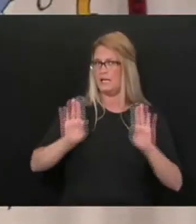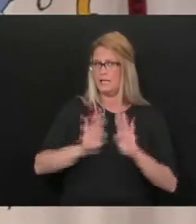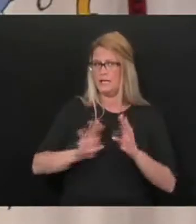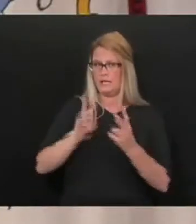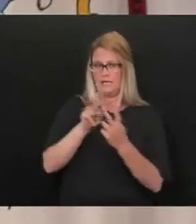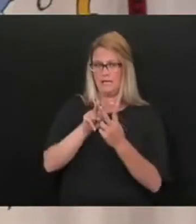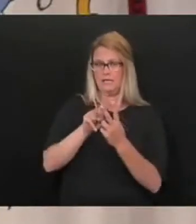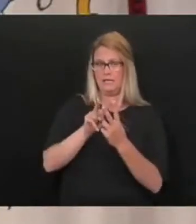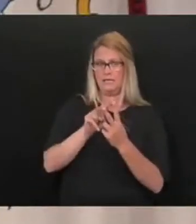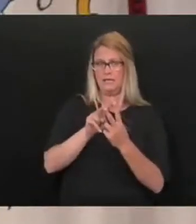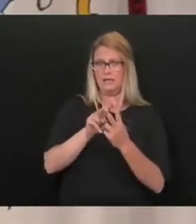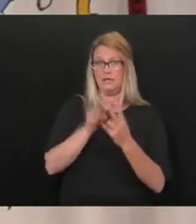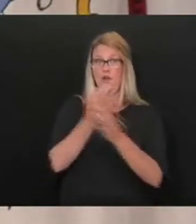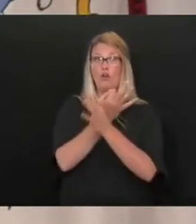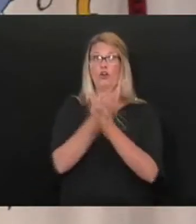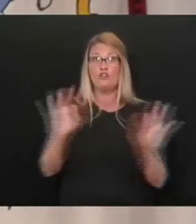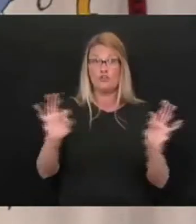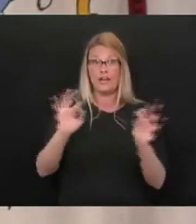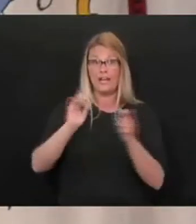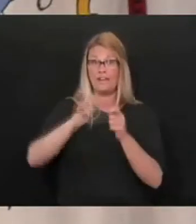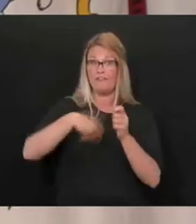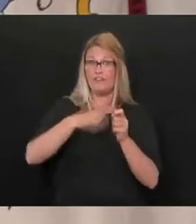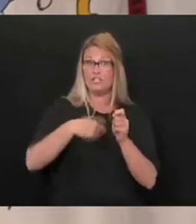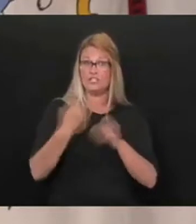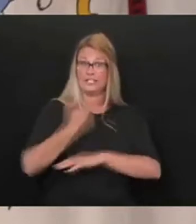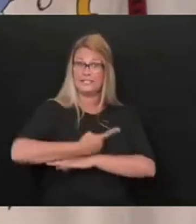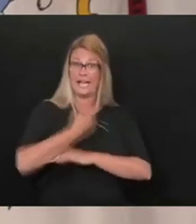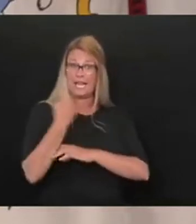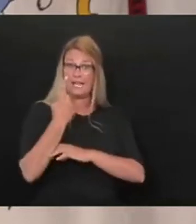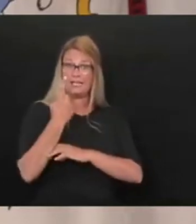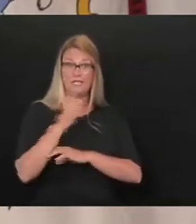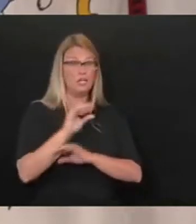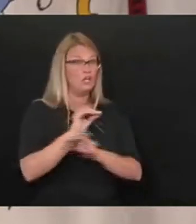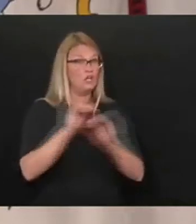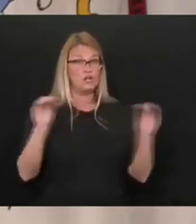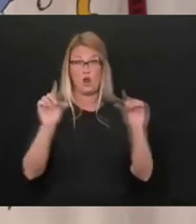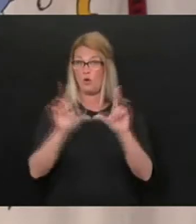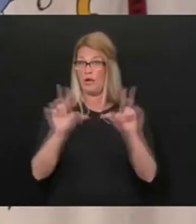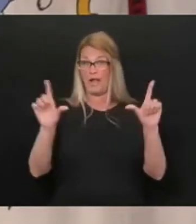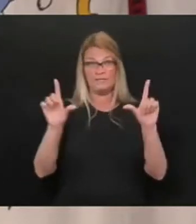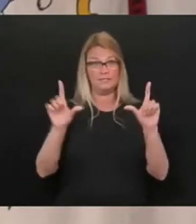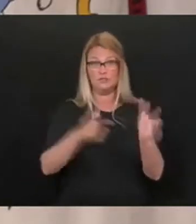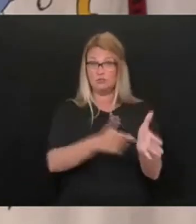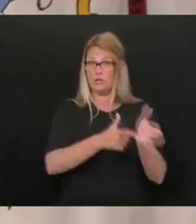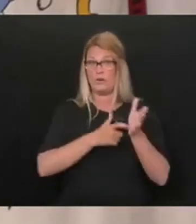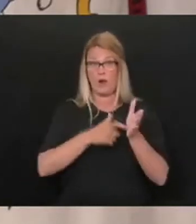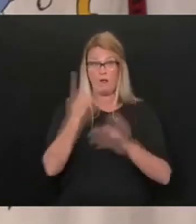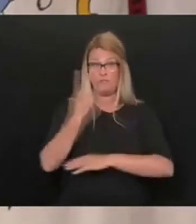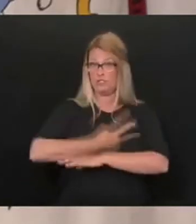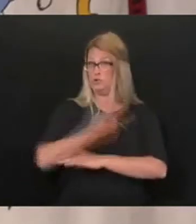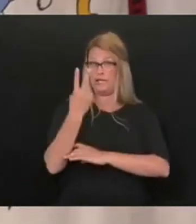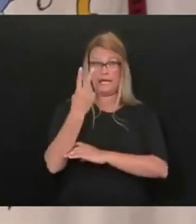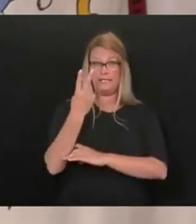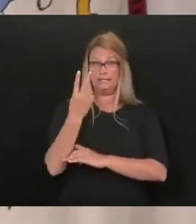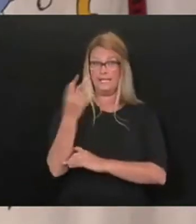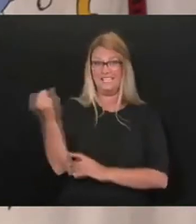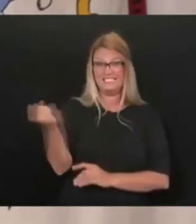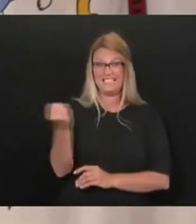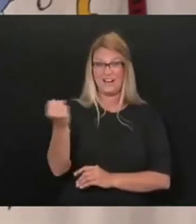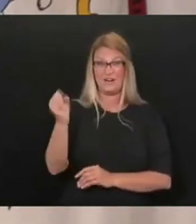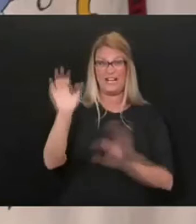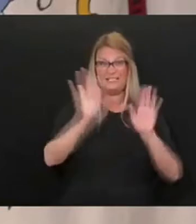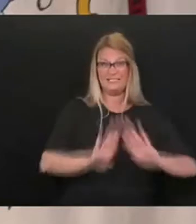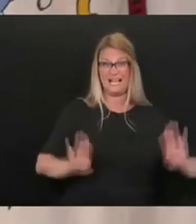be free fishing days. No license is required in these two days. So if you haven't